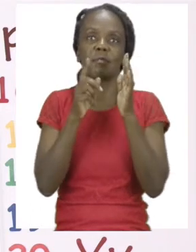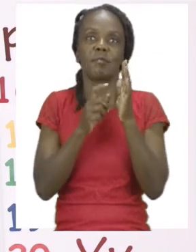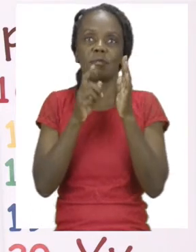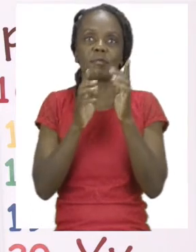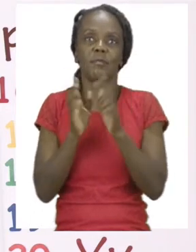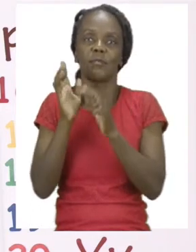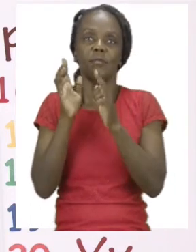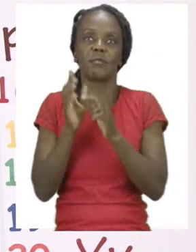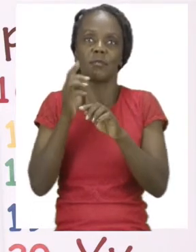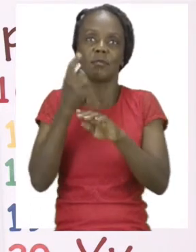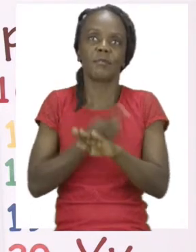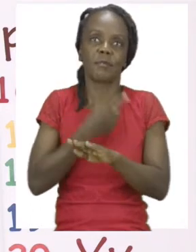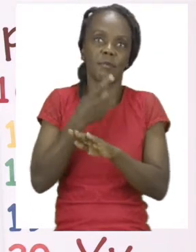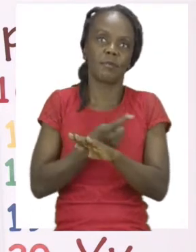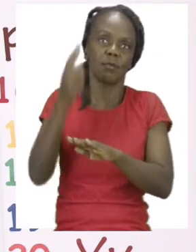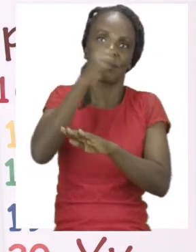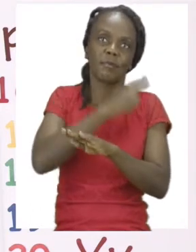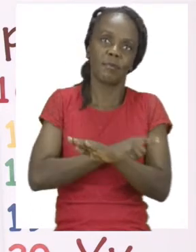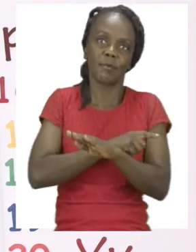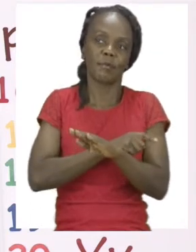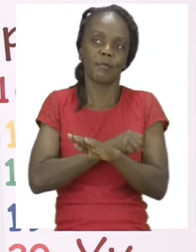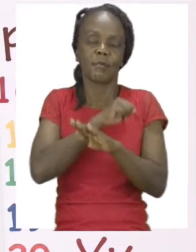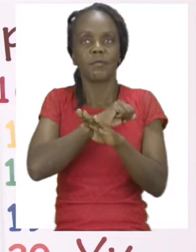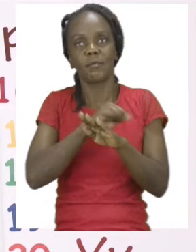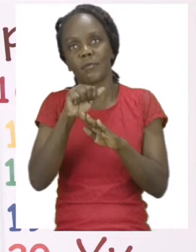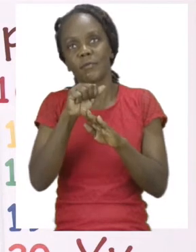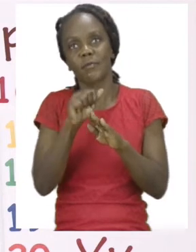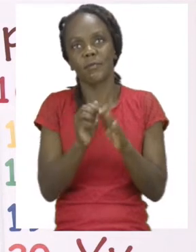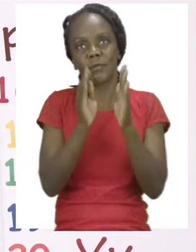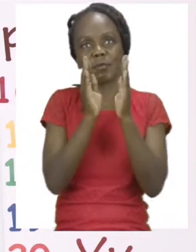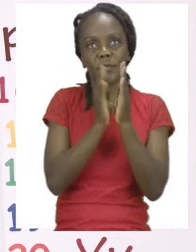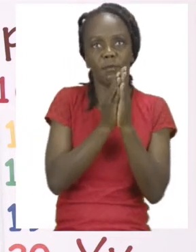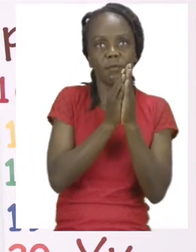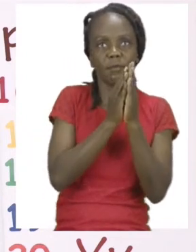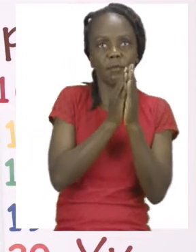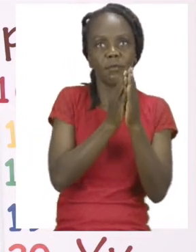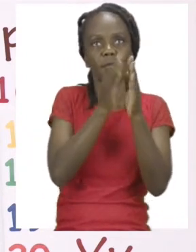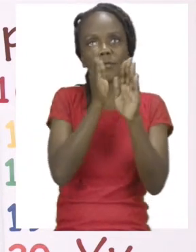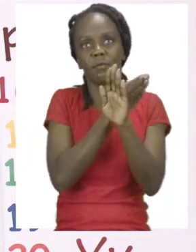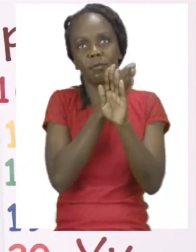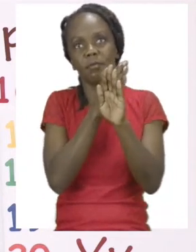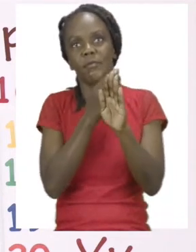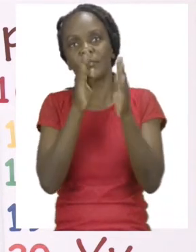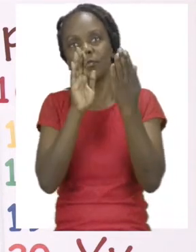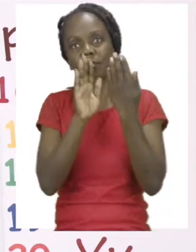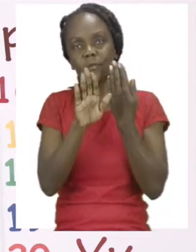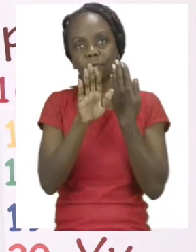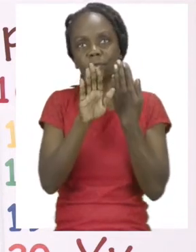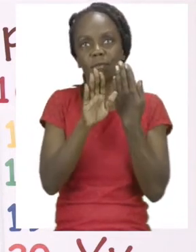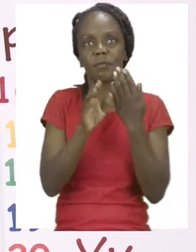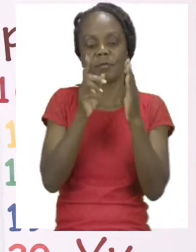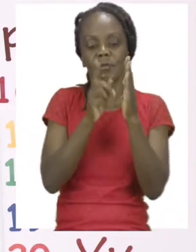Sanitize every day so the germs can stay away.